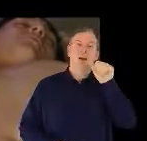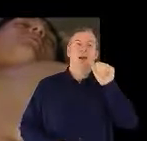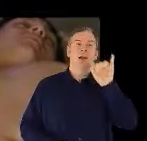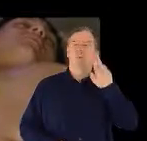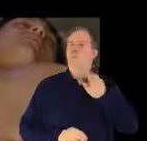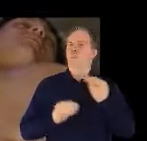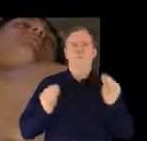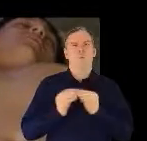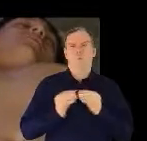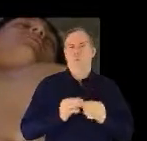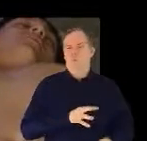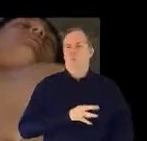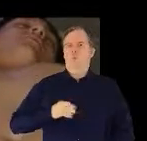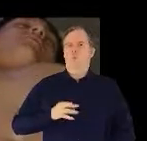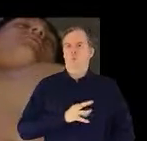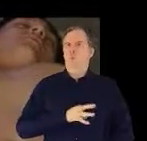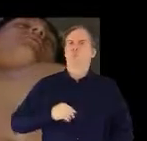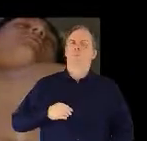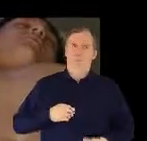from coming into the chest cavity.